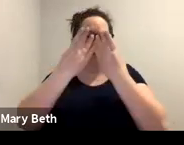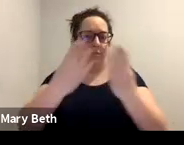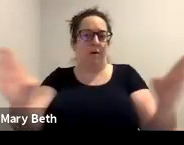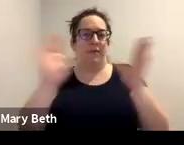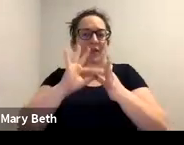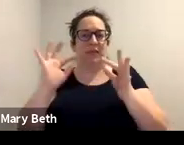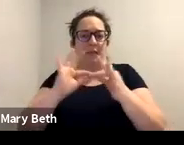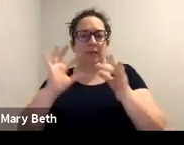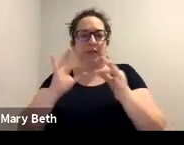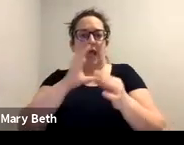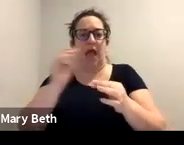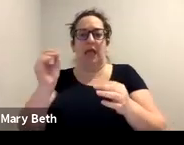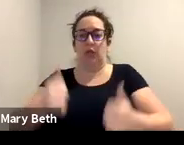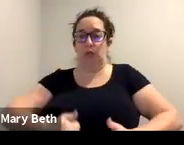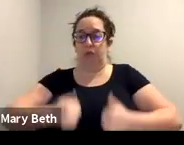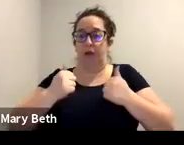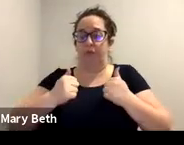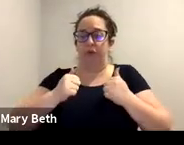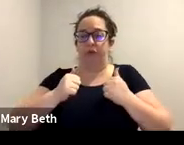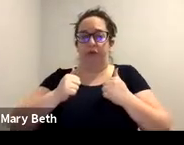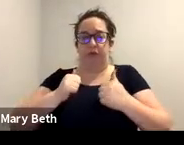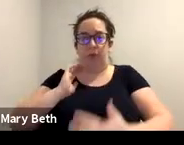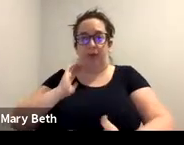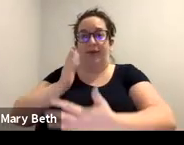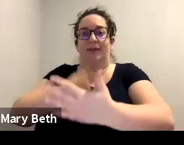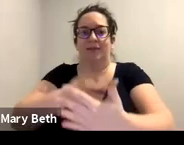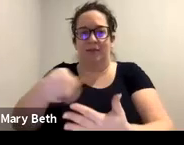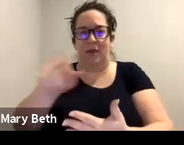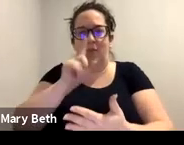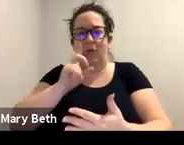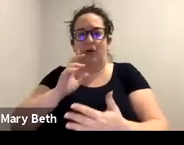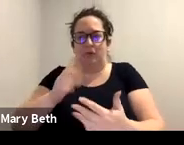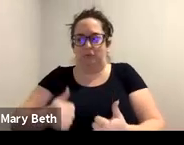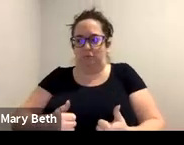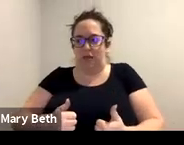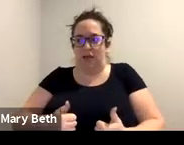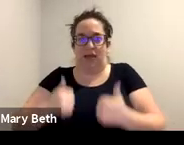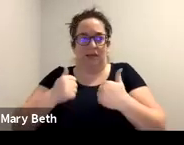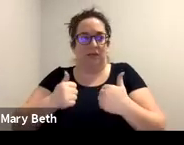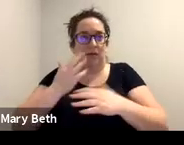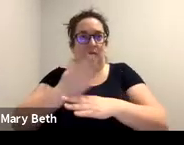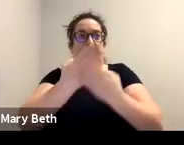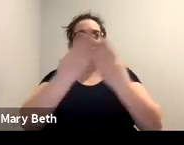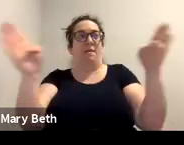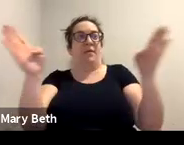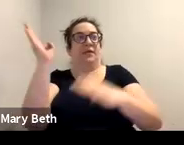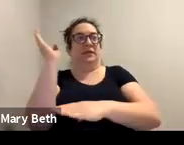survivor going public against them. We often get survivors contacting us who have now ended up with a defamation lawsuit